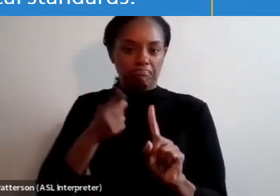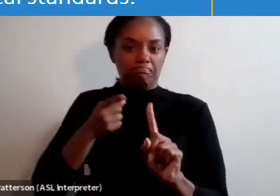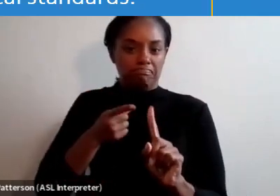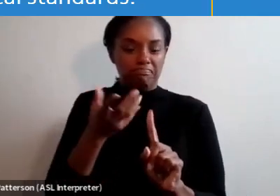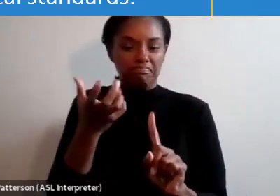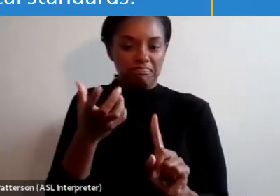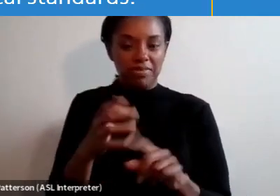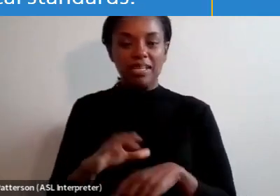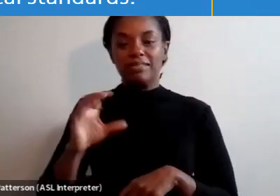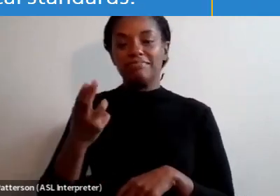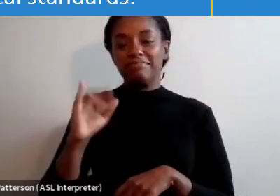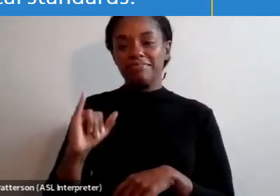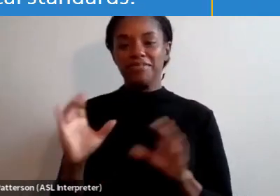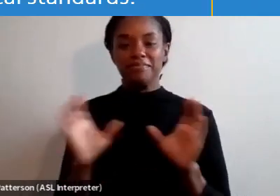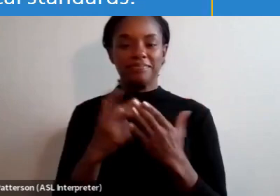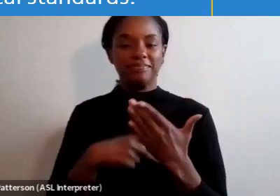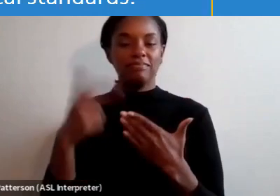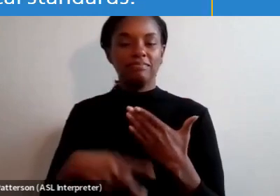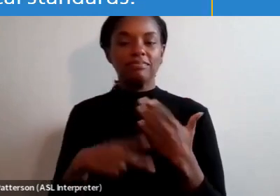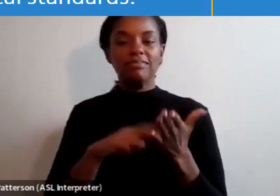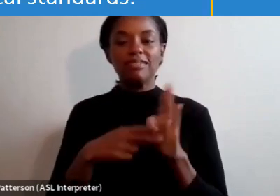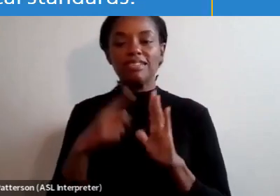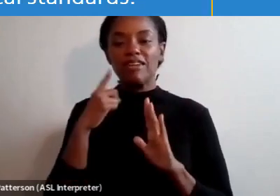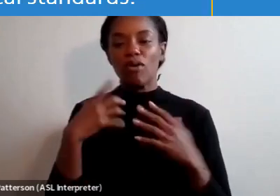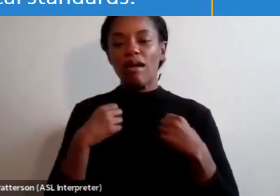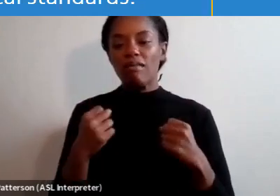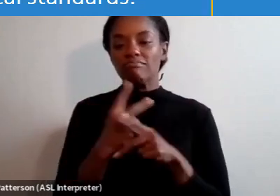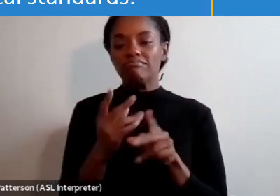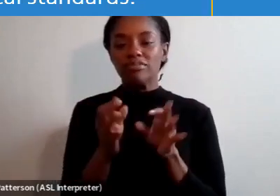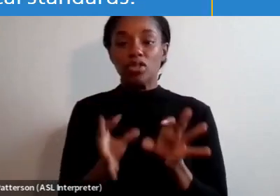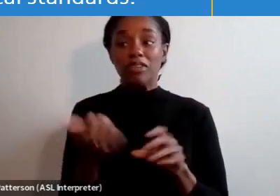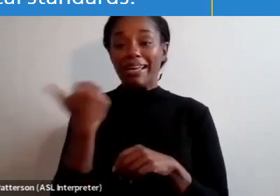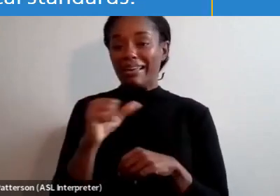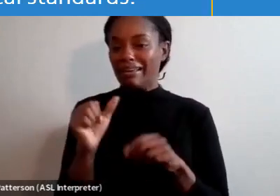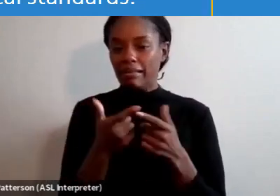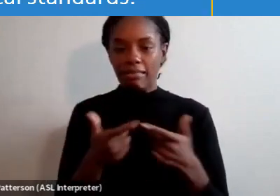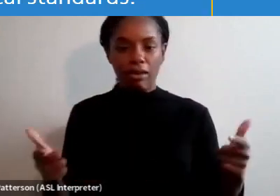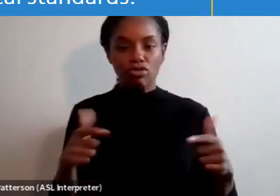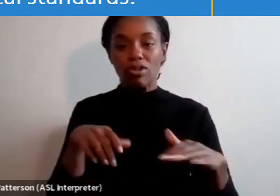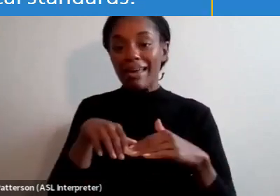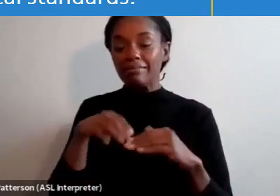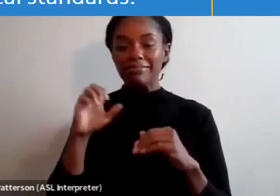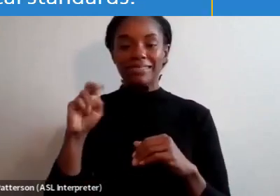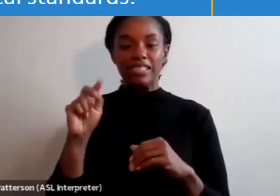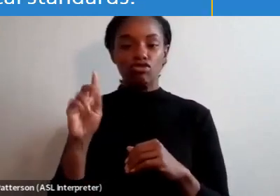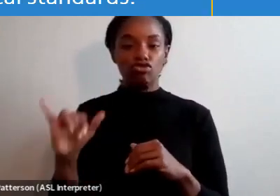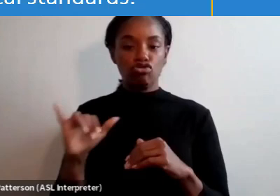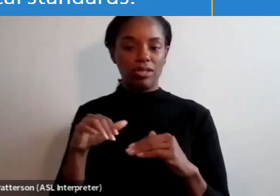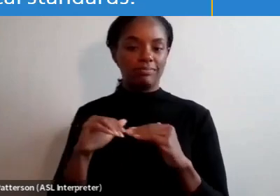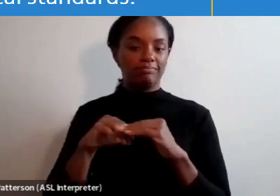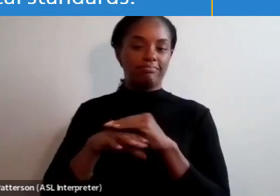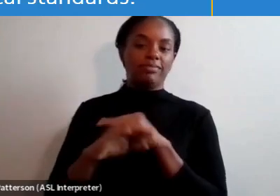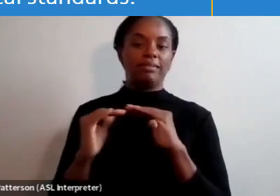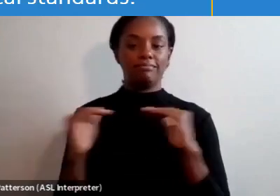CCHI's certification program is intended for a healthcare interpreter of any language at an entry-level position, defined more